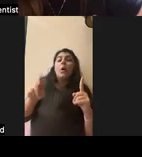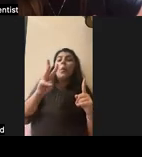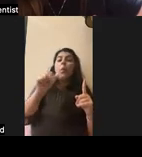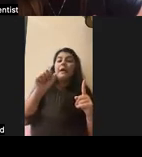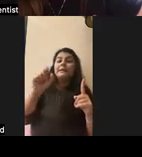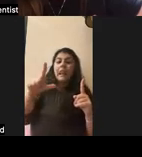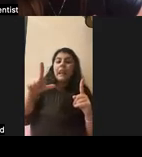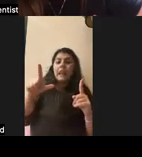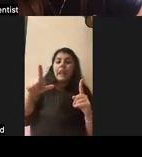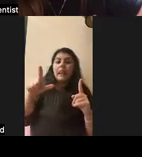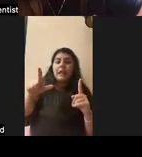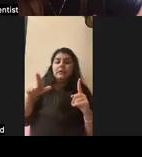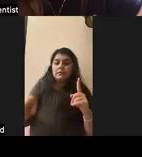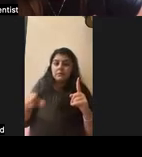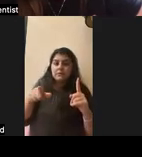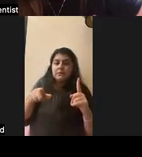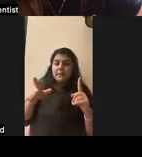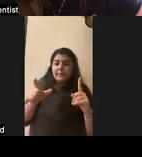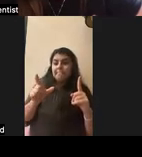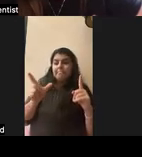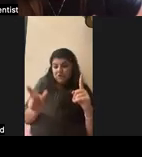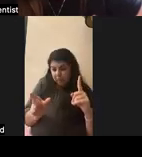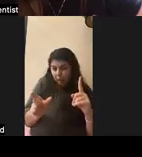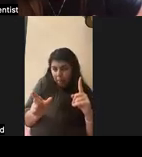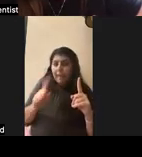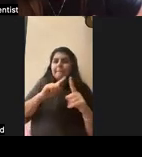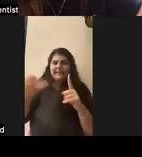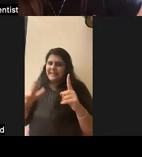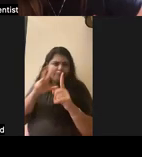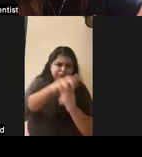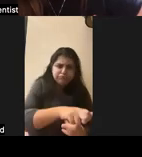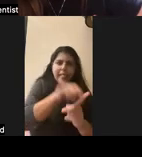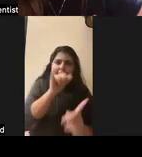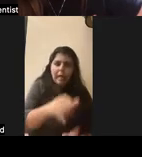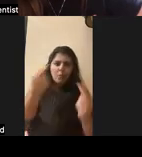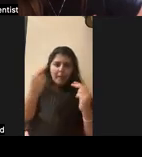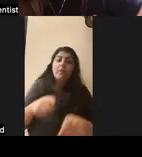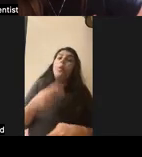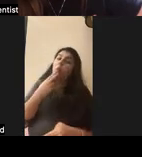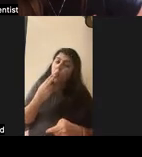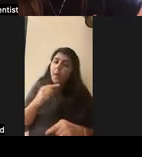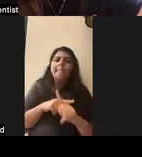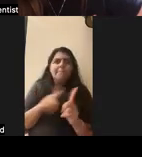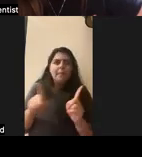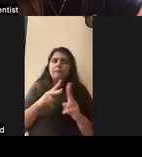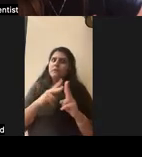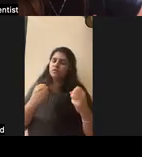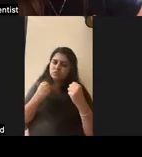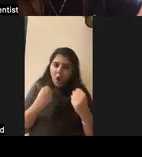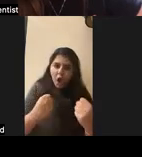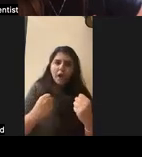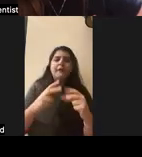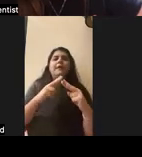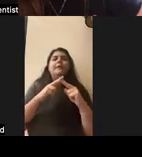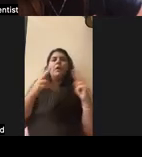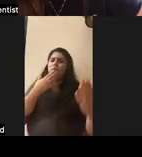still took down this rabbit. So, um, we think of these little animals as, you know, cute, but they are very strong and very good